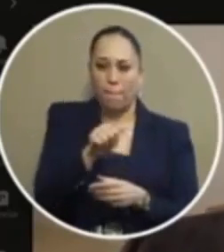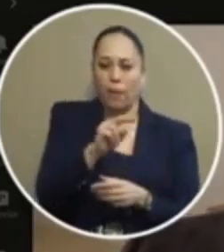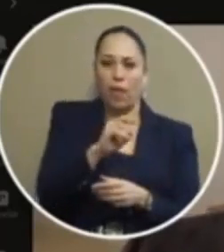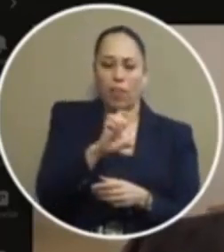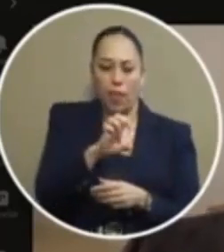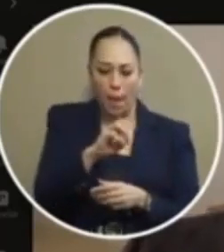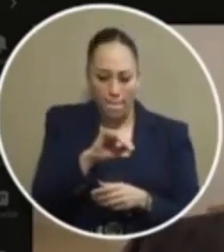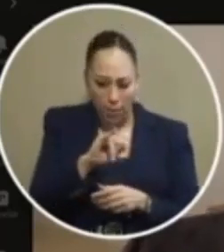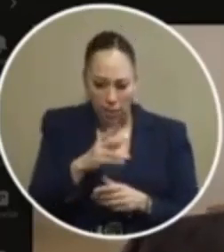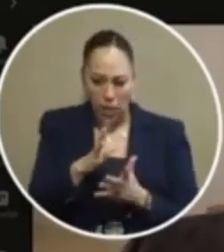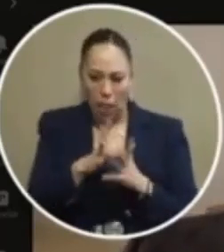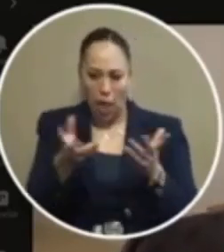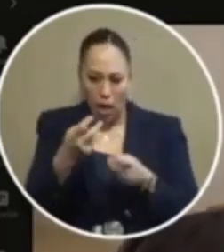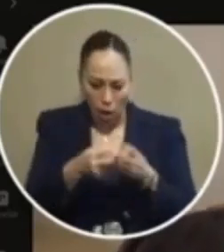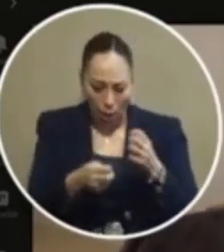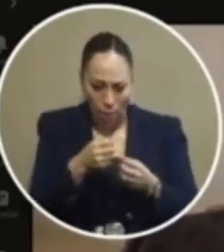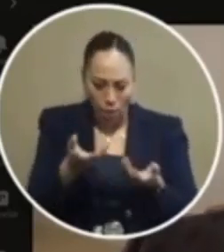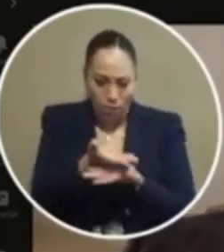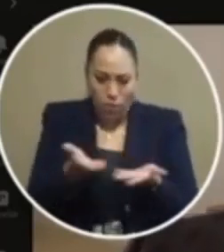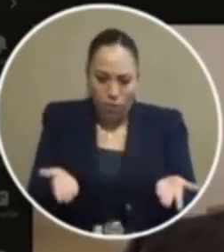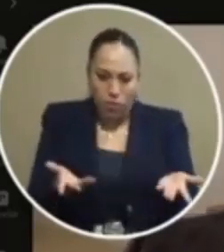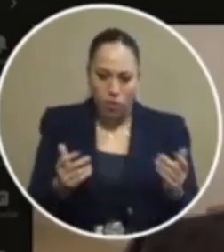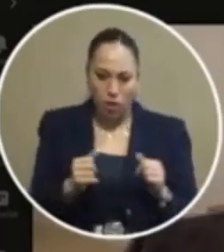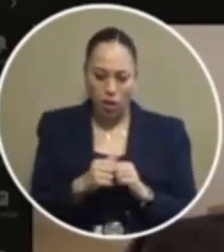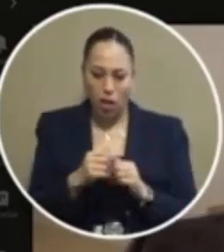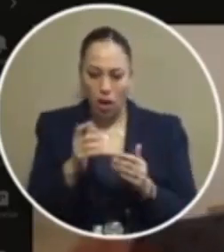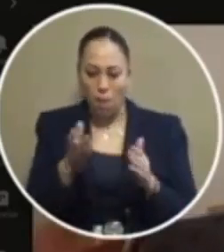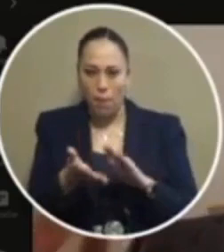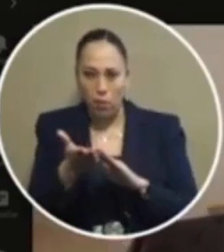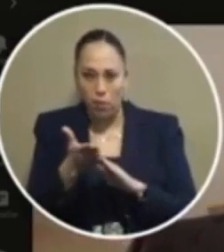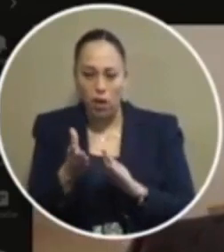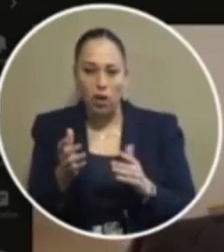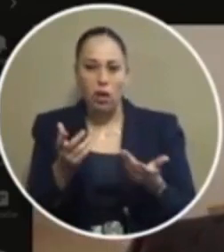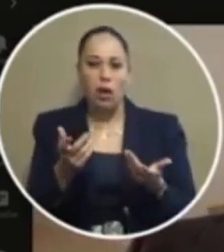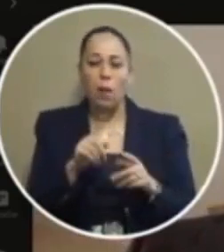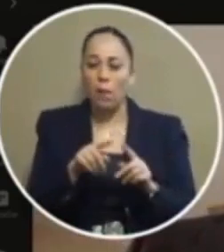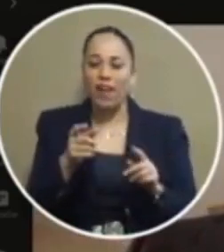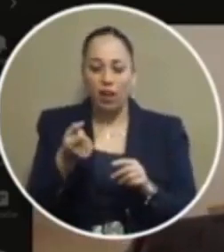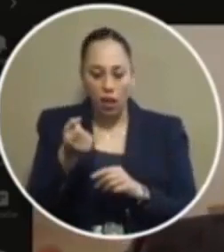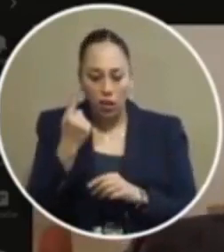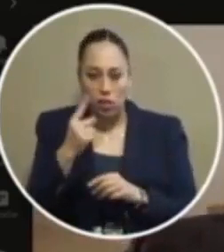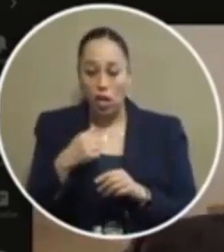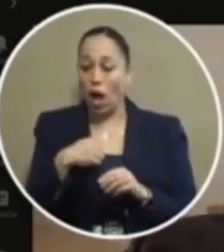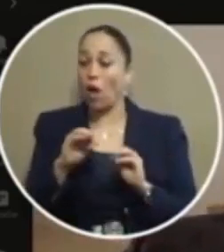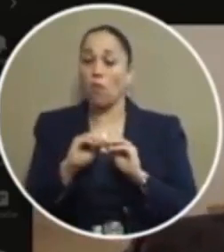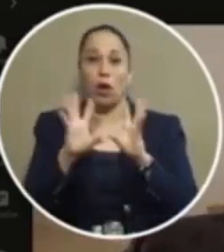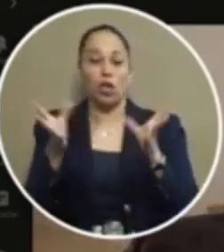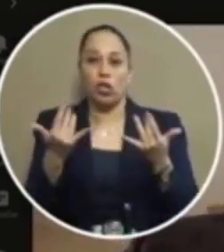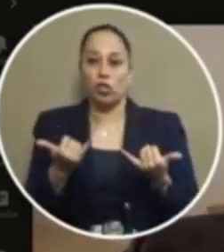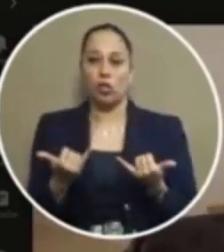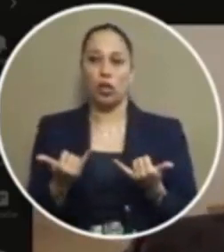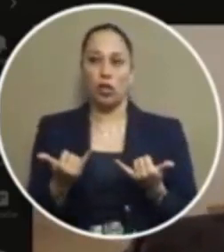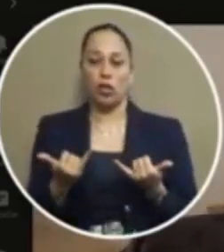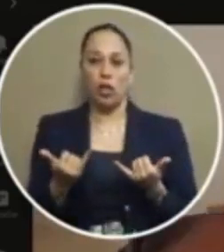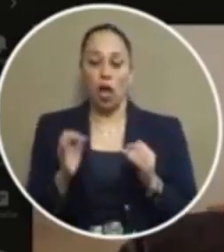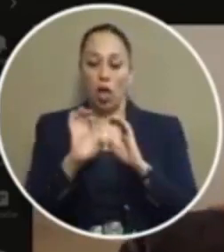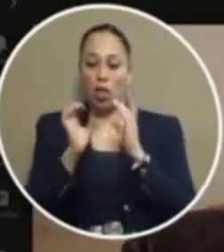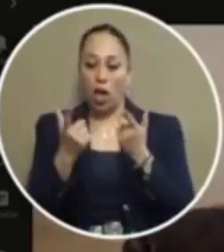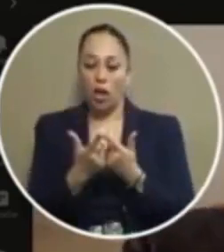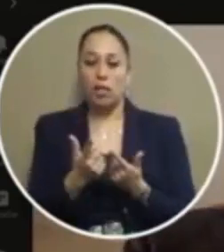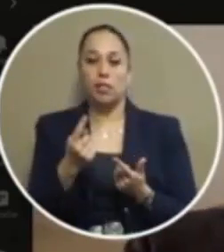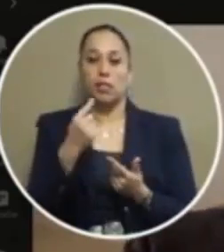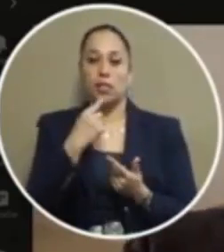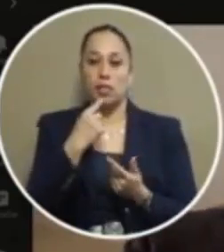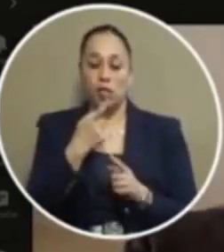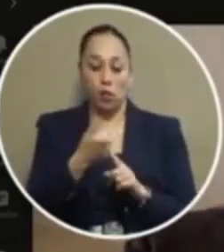issues on the table relative to our entire operations but but i understand loud and clear today what the council is saying but